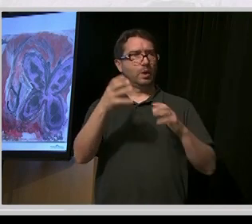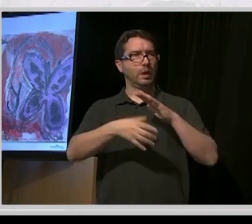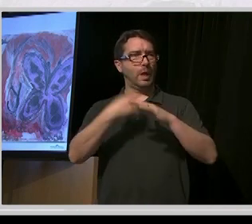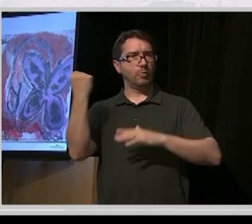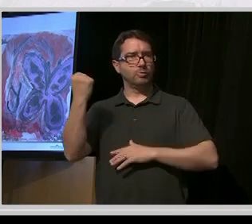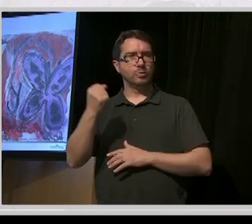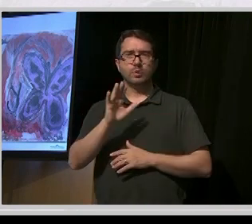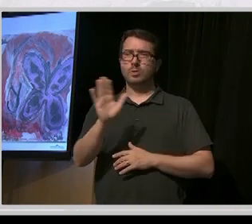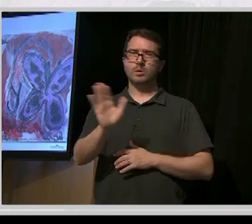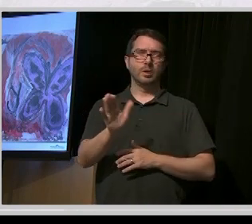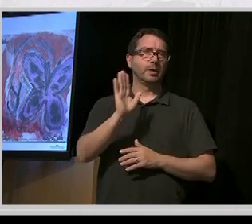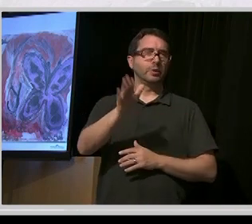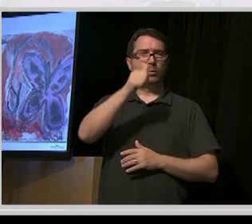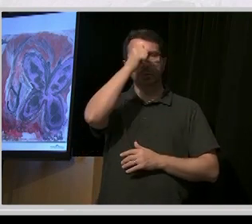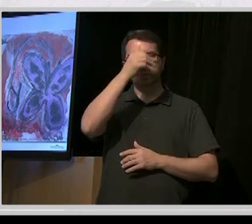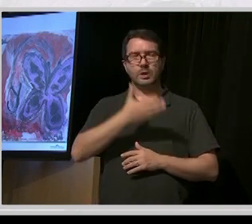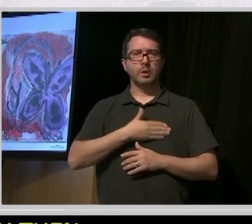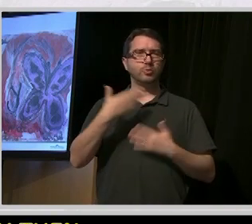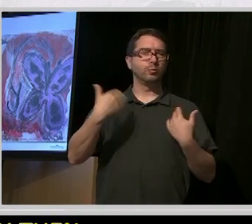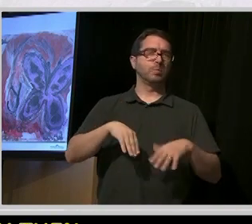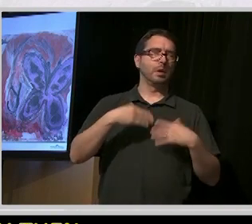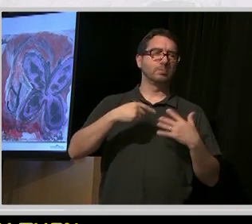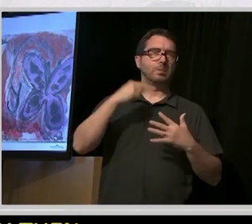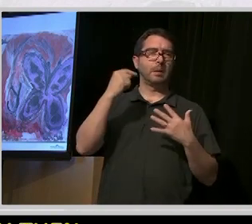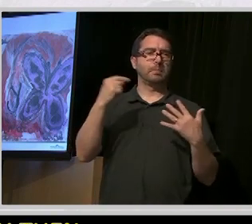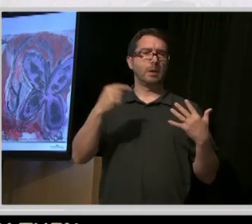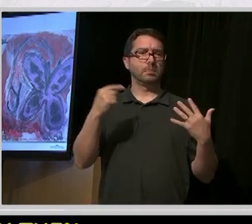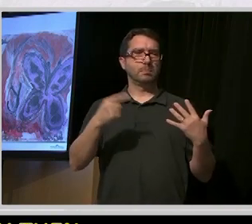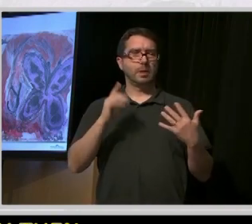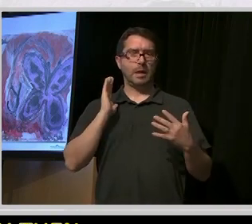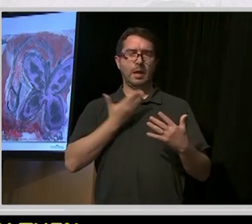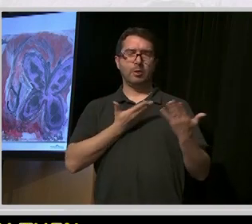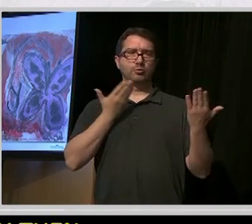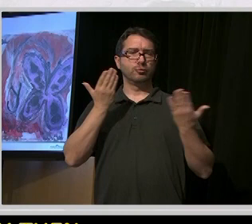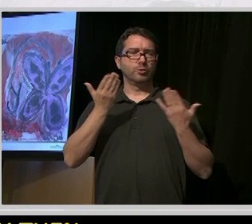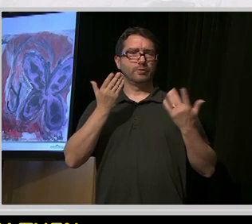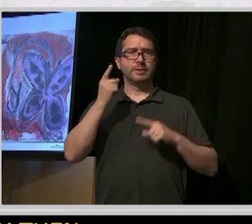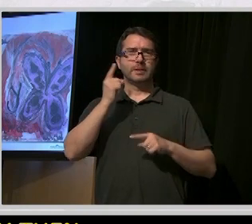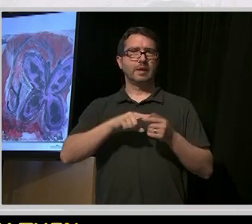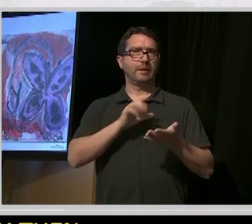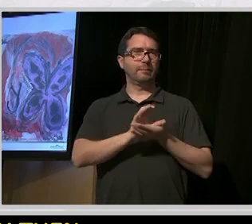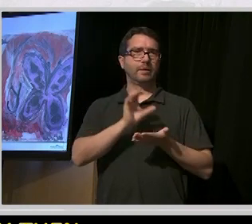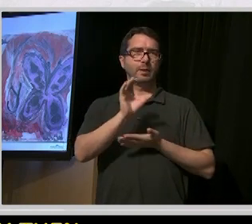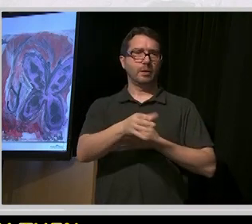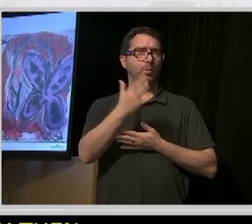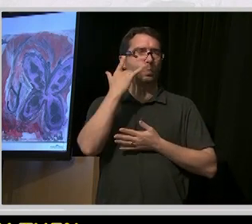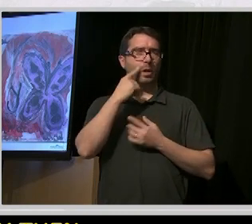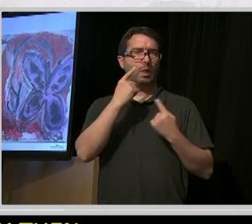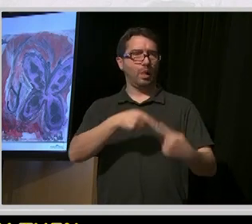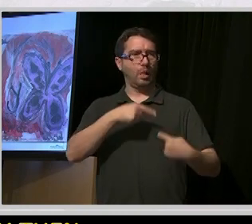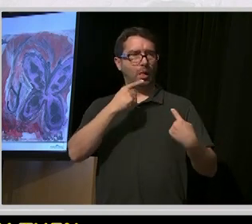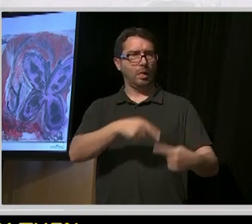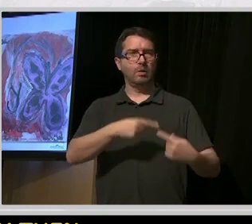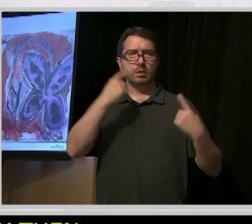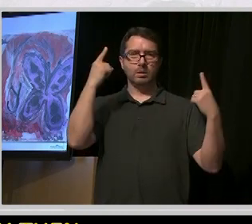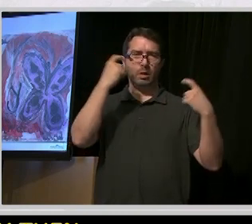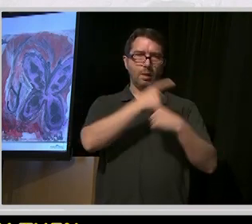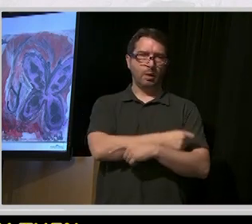your sons do this, do that, but our service can't fund them because they're too difficult. We won't take them. They're too complicated.